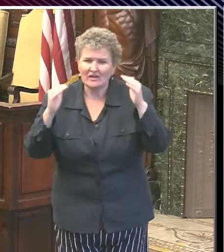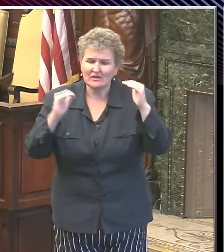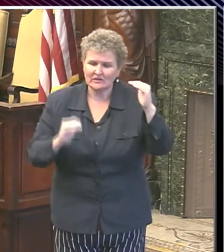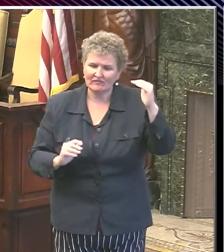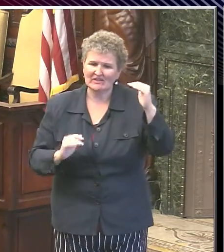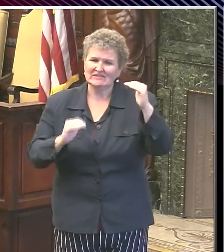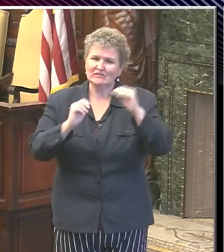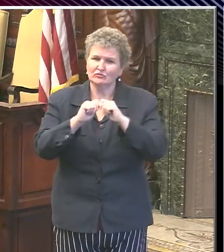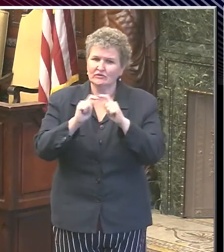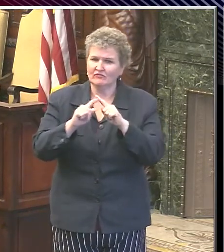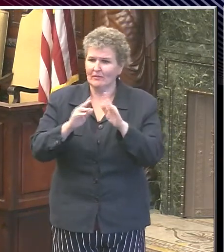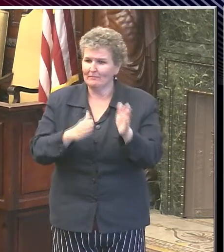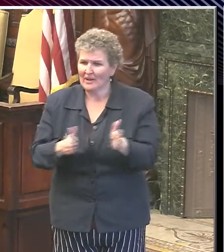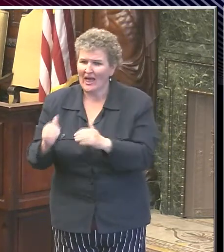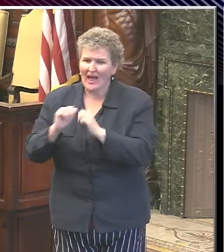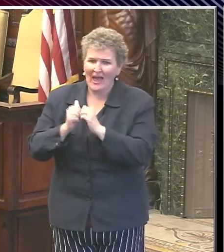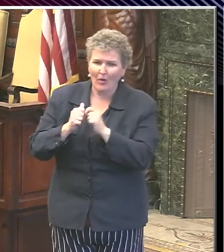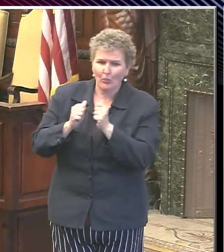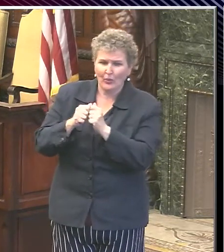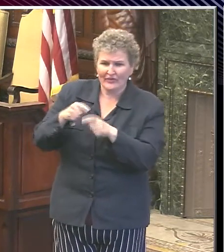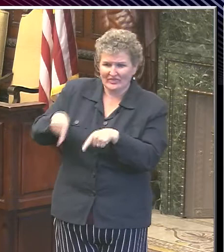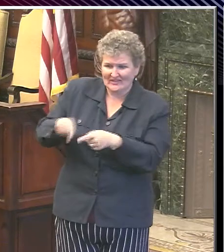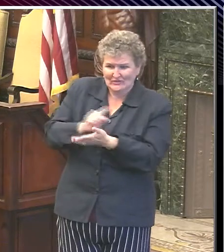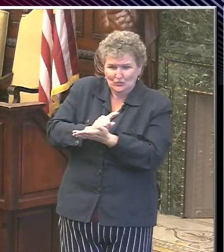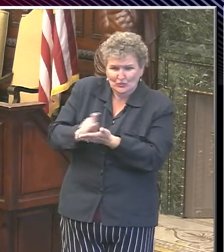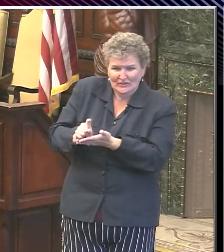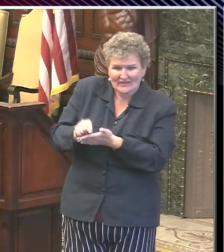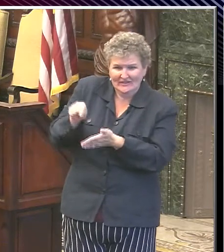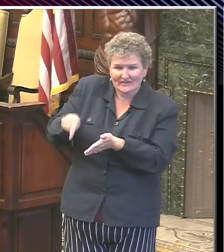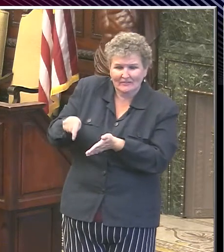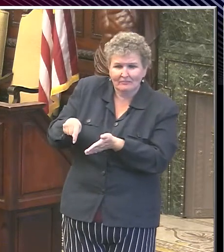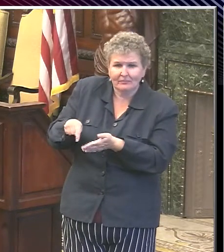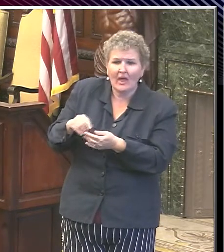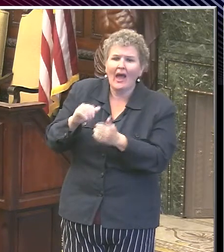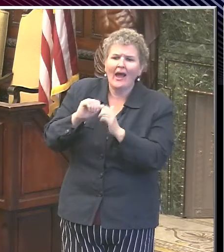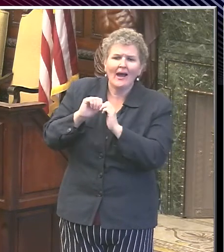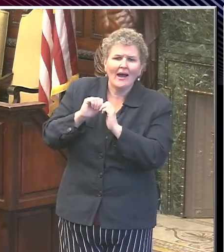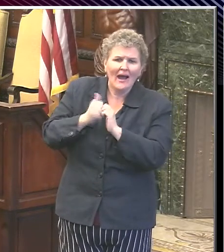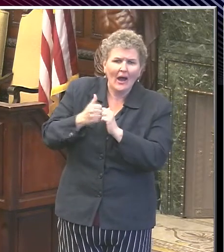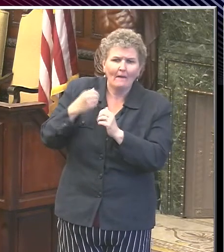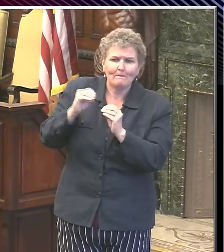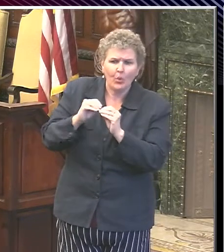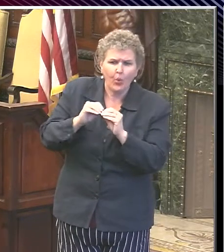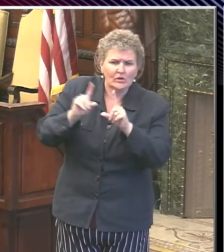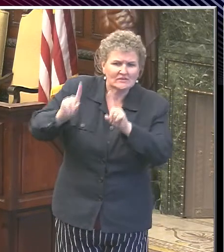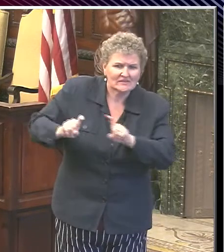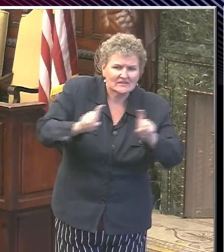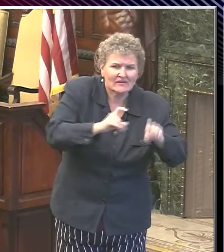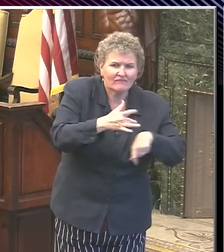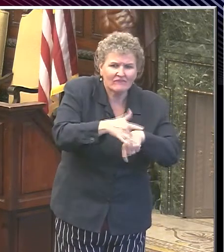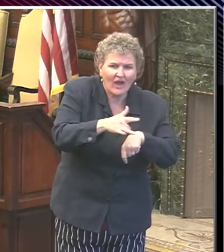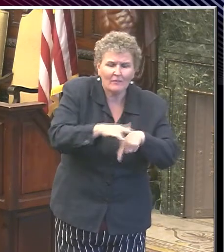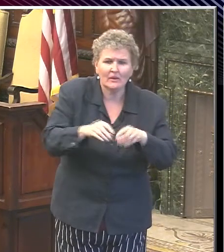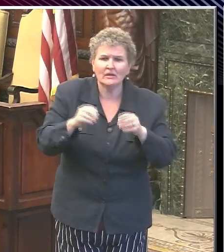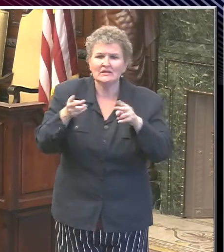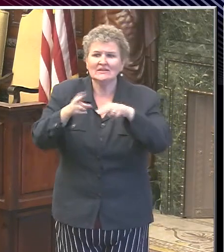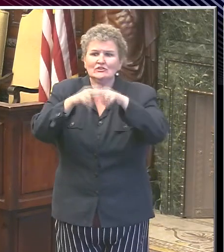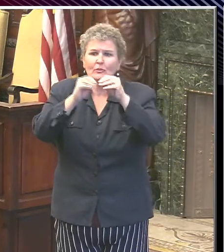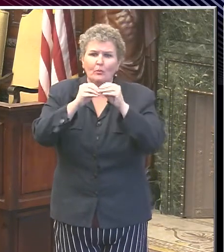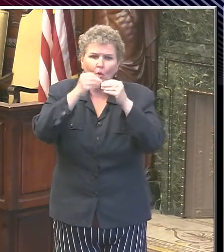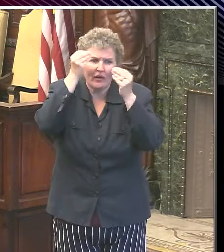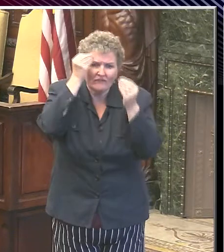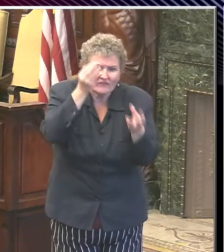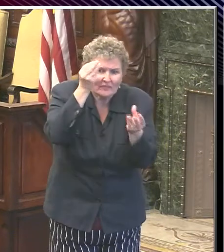something we released earlier this week. And it talks about the steps we're taking to increase access to testing, to increase access to information, including